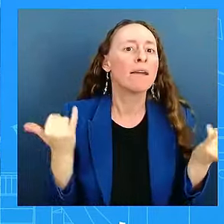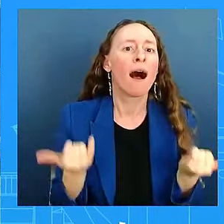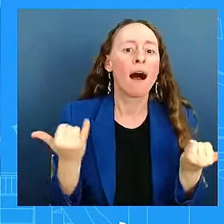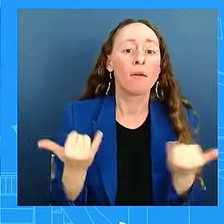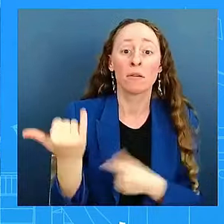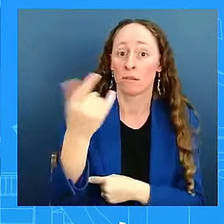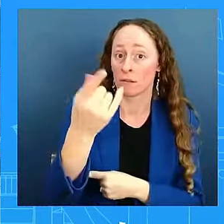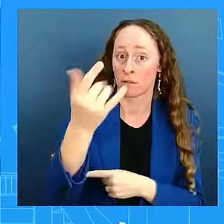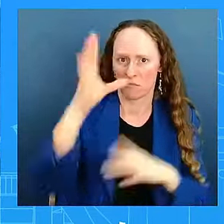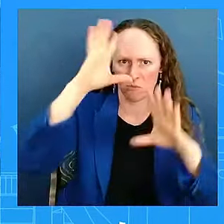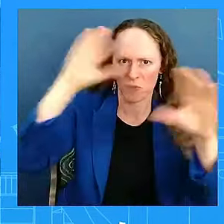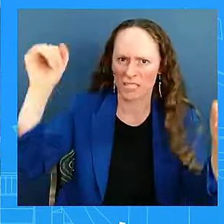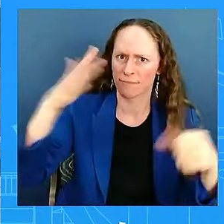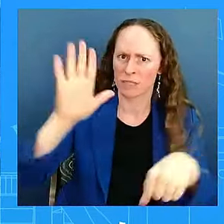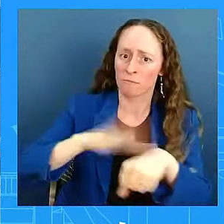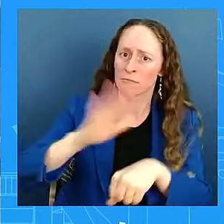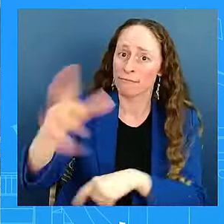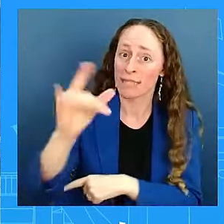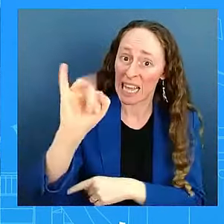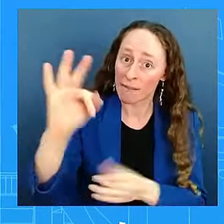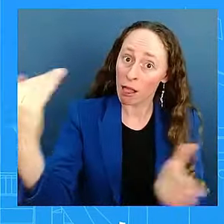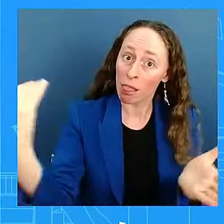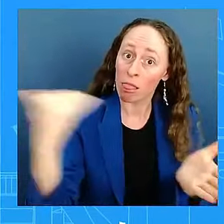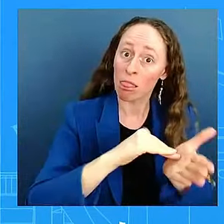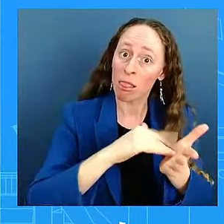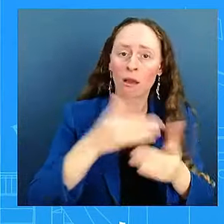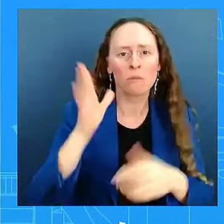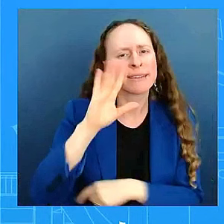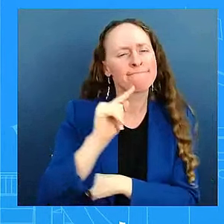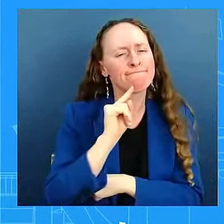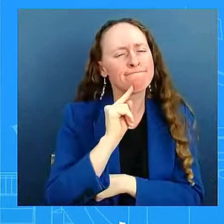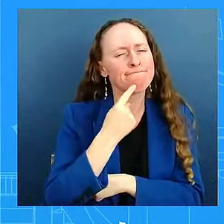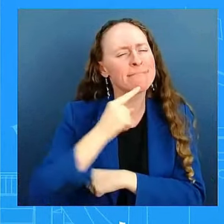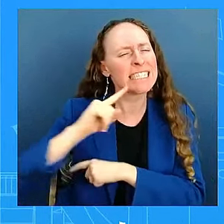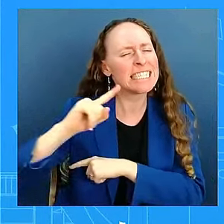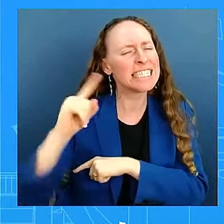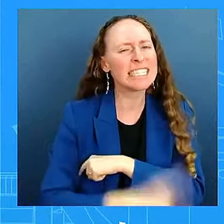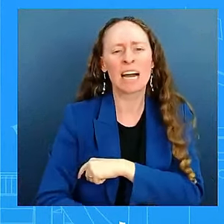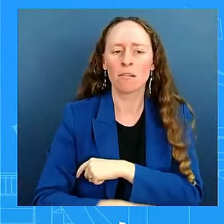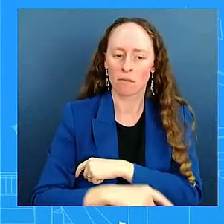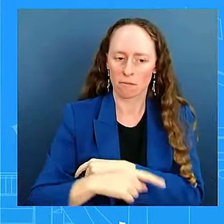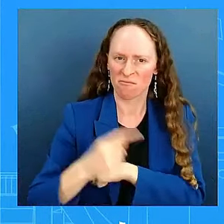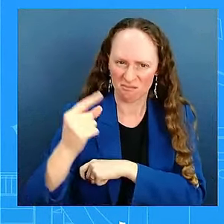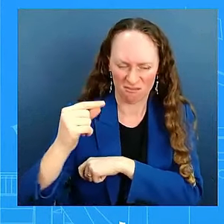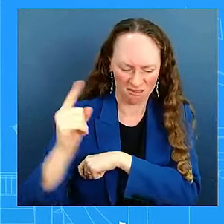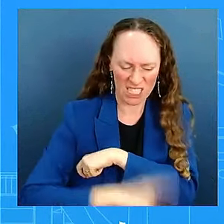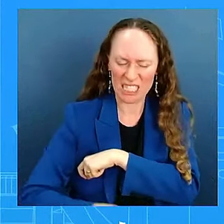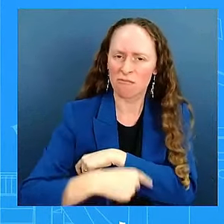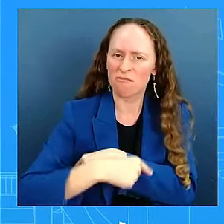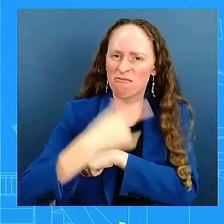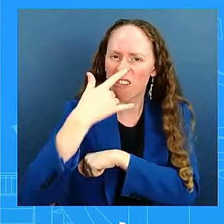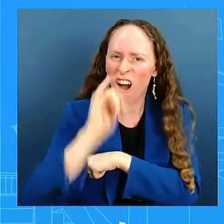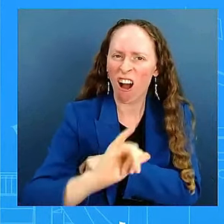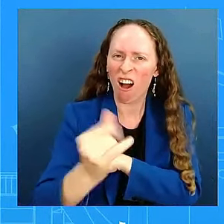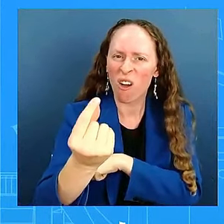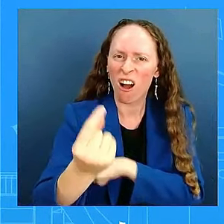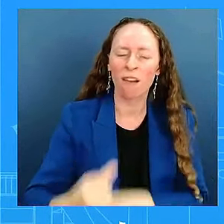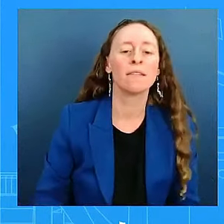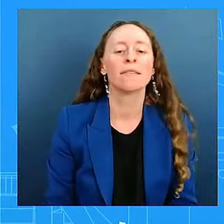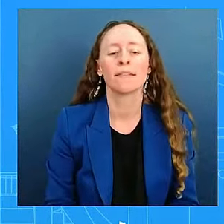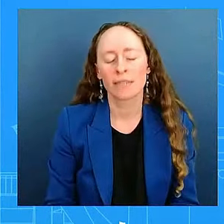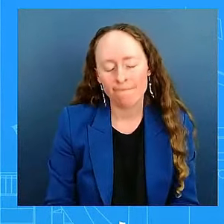and are they more severe than sanctions? Totally legitimate question, and that answer will come based on the conversations and